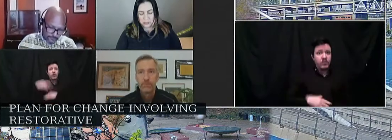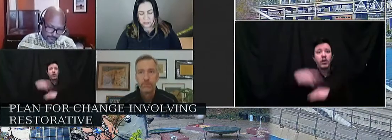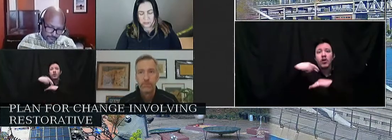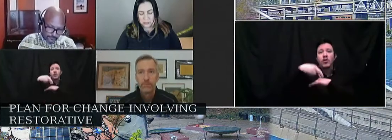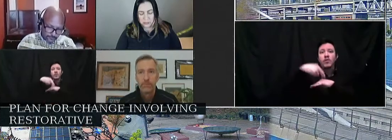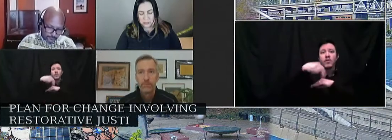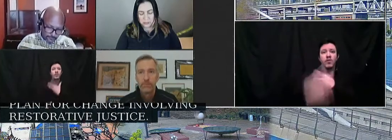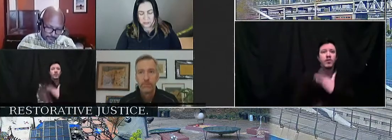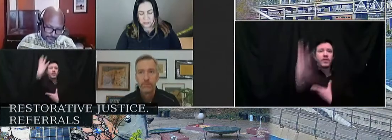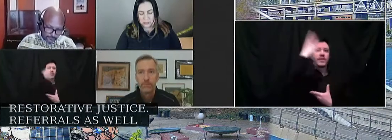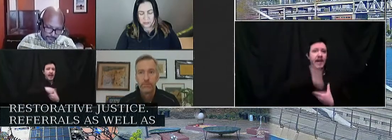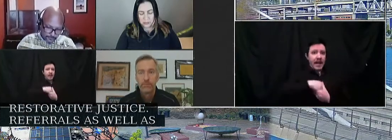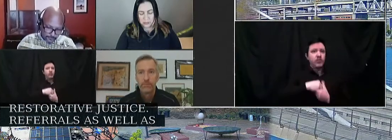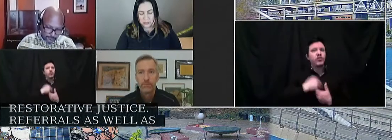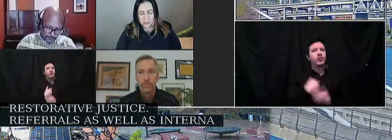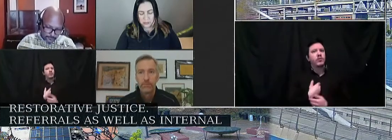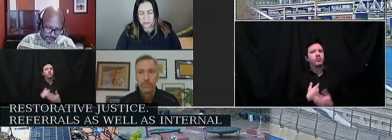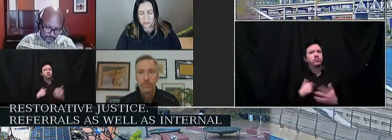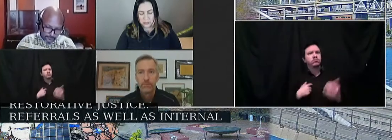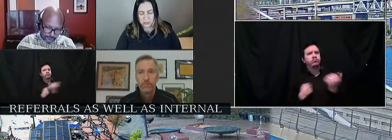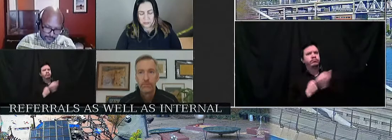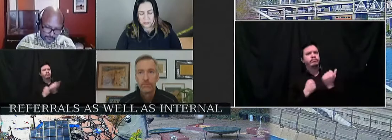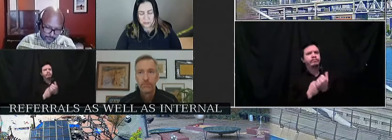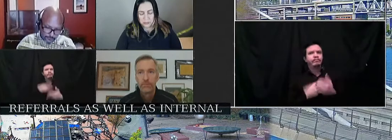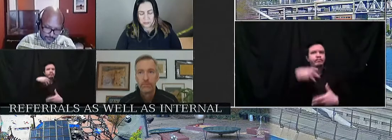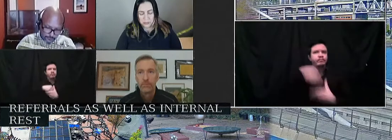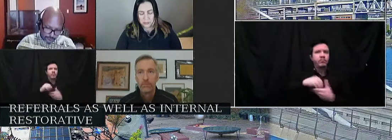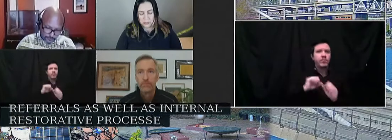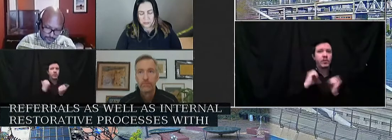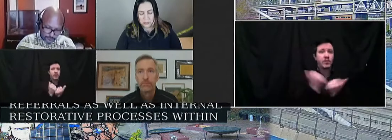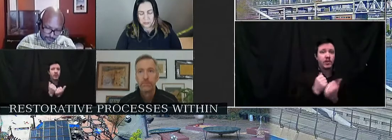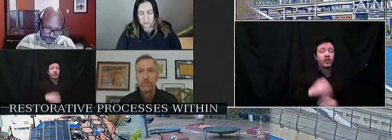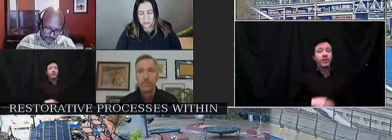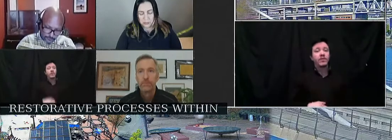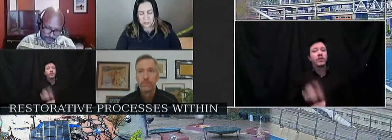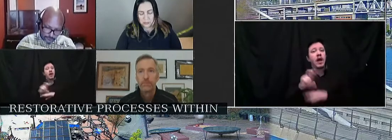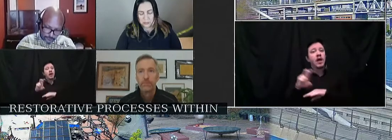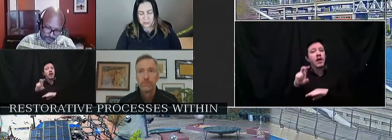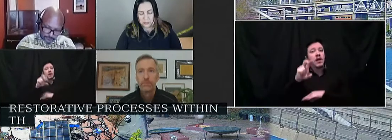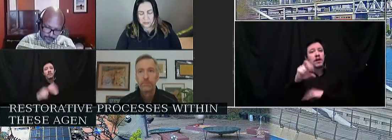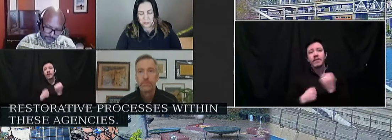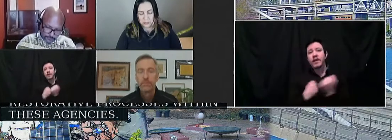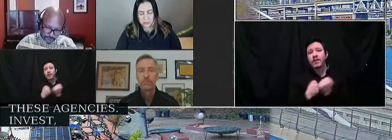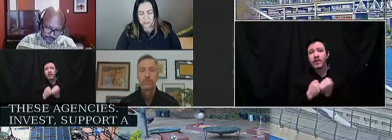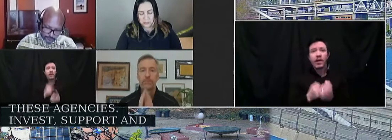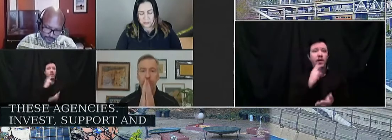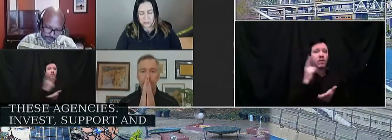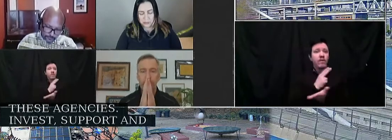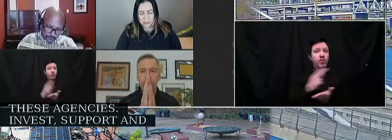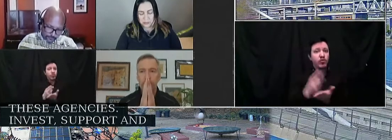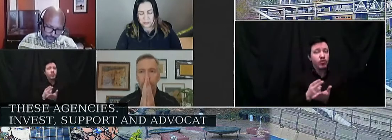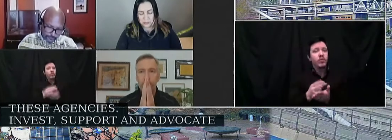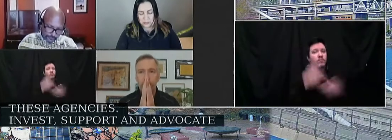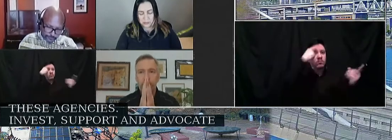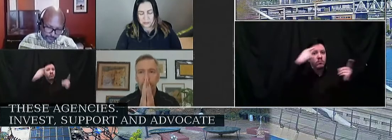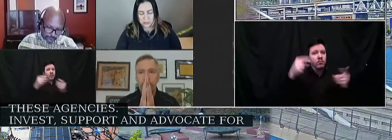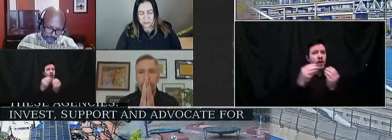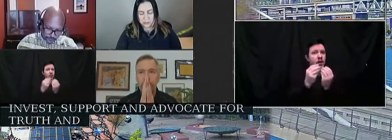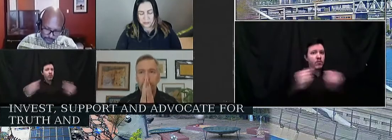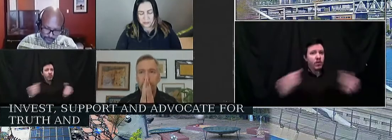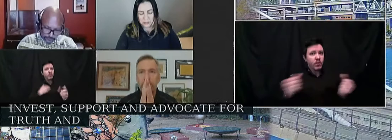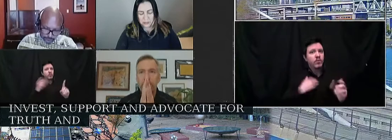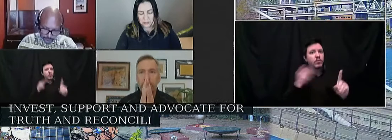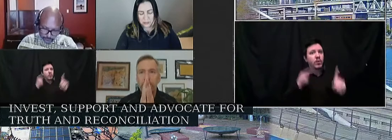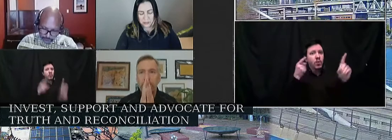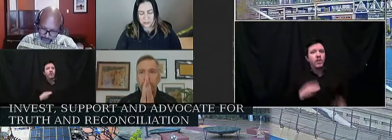restorative processes within these agencies. Invest, support, and advocate for truth and reconciliation projects that aim at racial and social justice